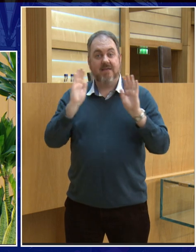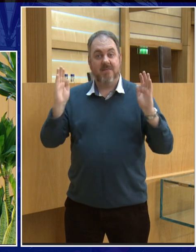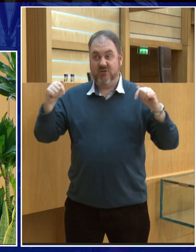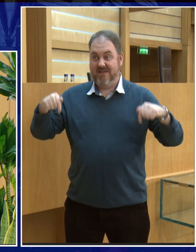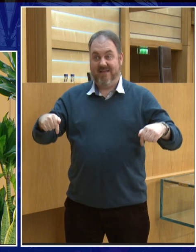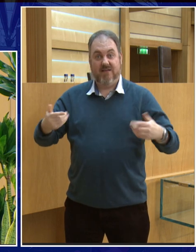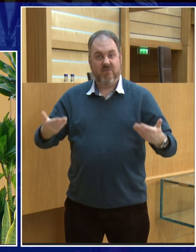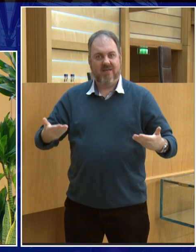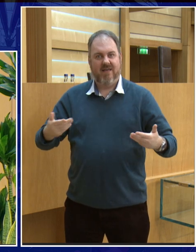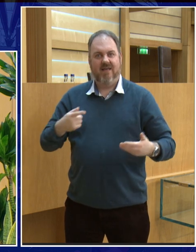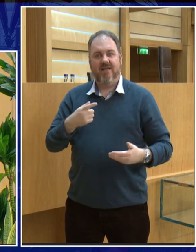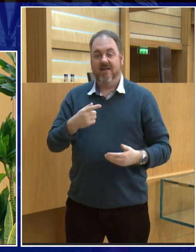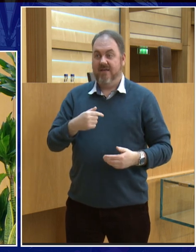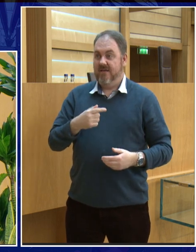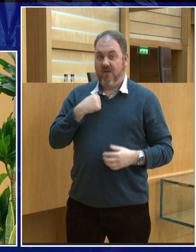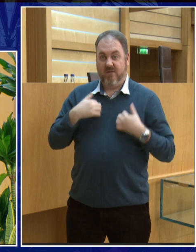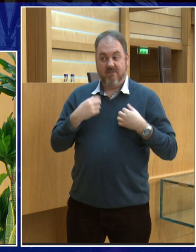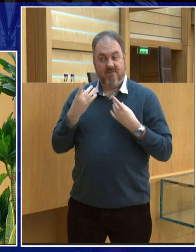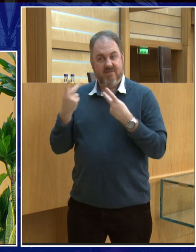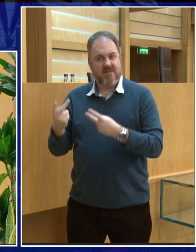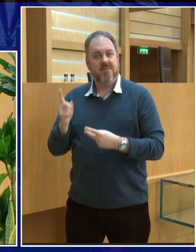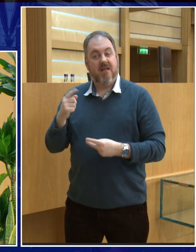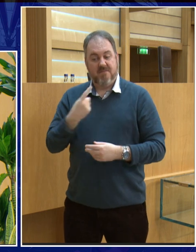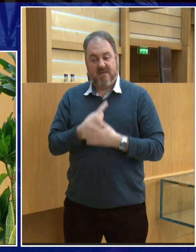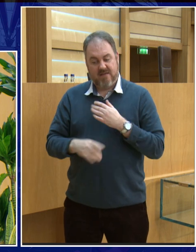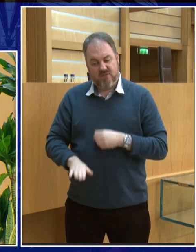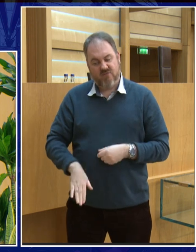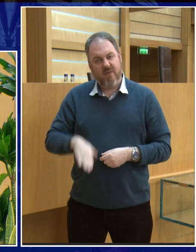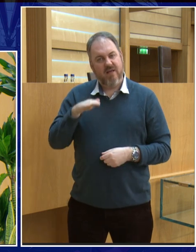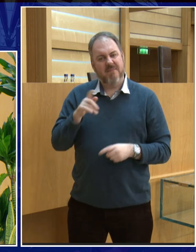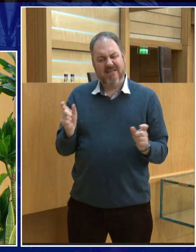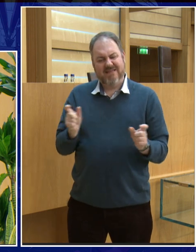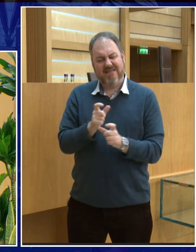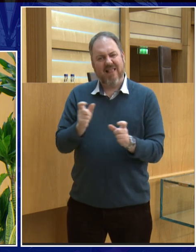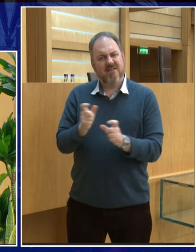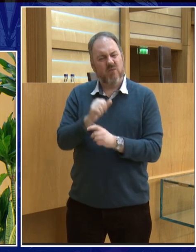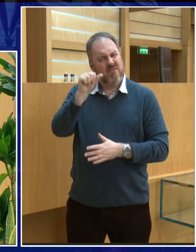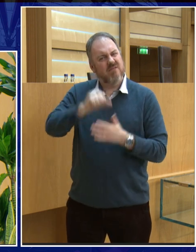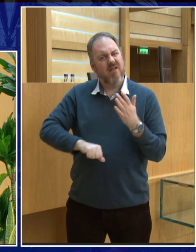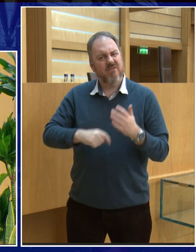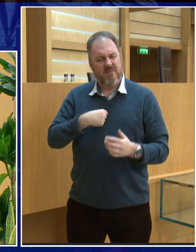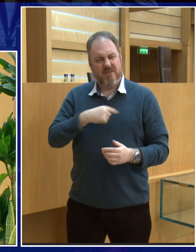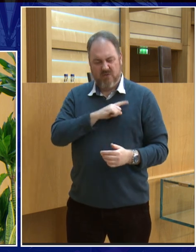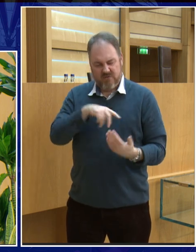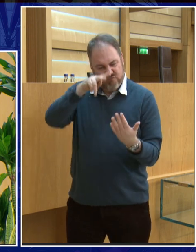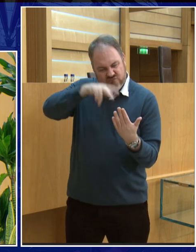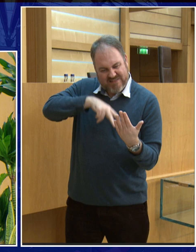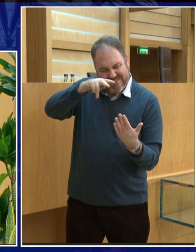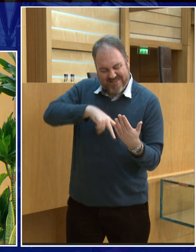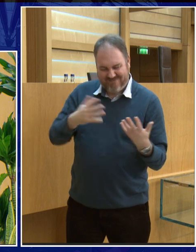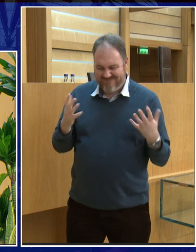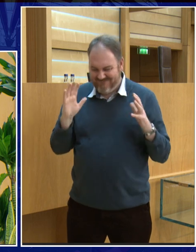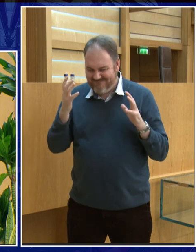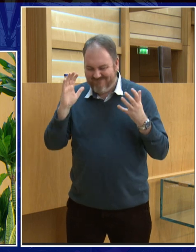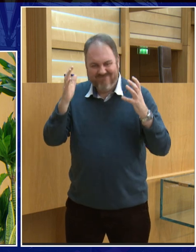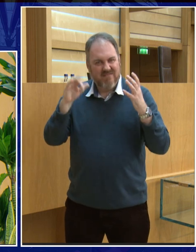I'm dyslexic so I always found reading hard and one of the things I did as a child is I started reading science fiction and when you start off reading, it's all about, you know, Peter